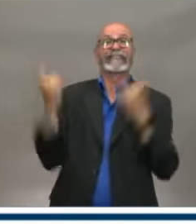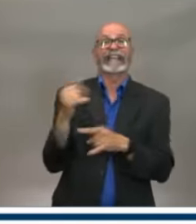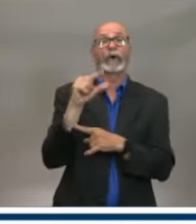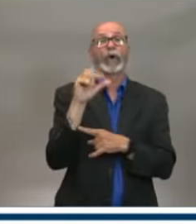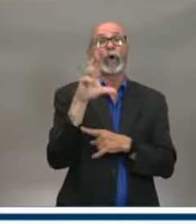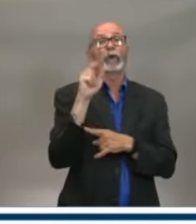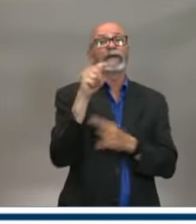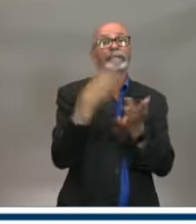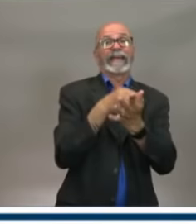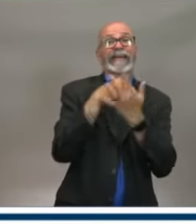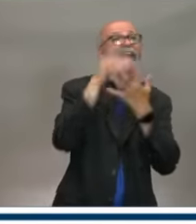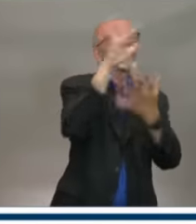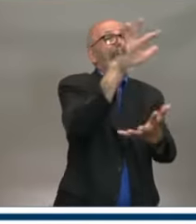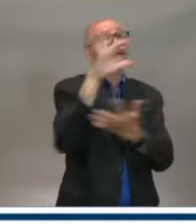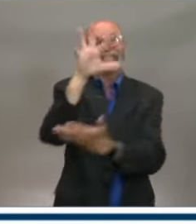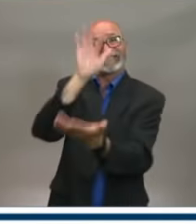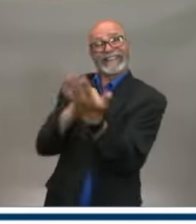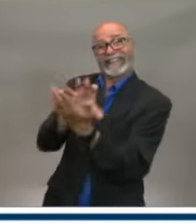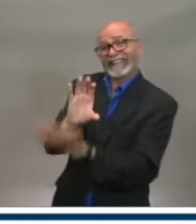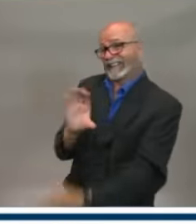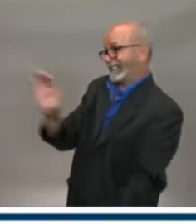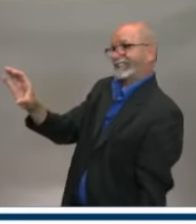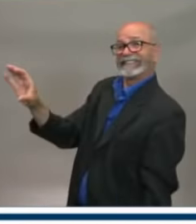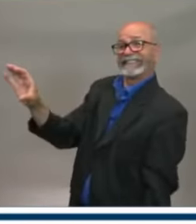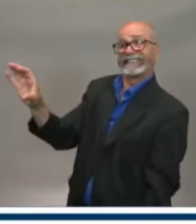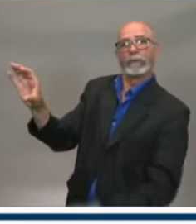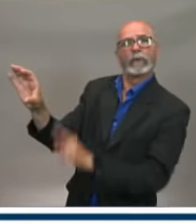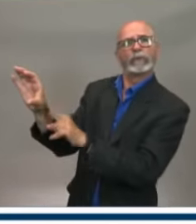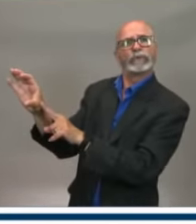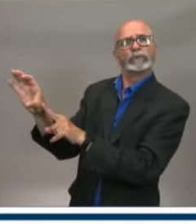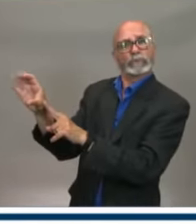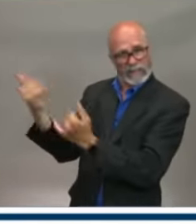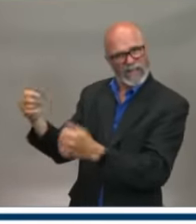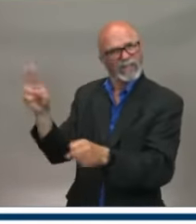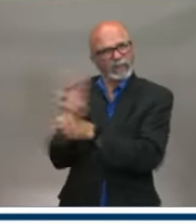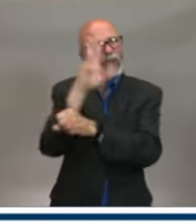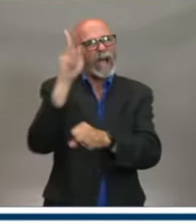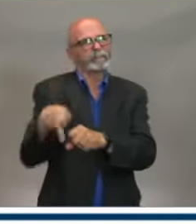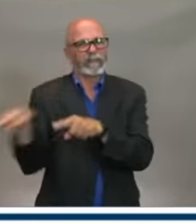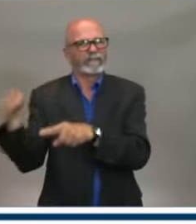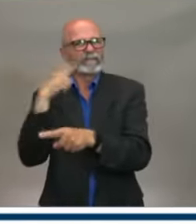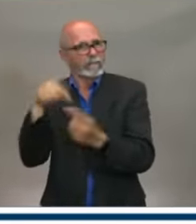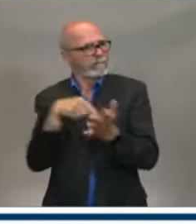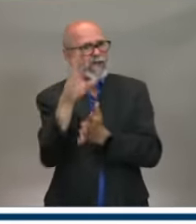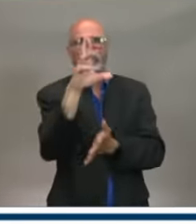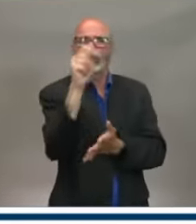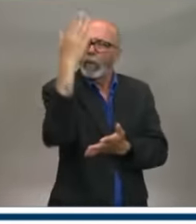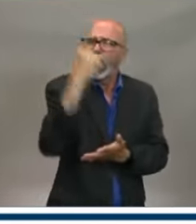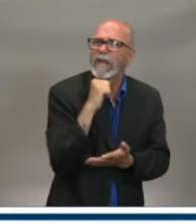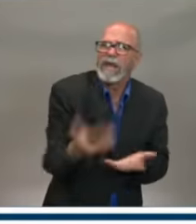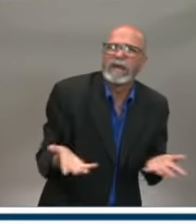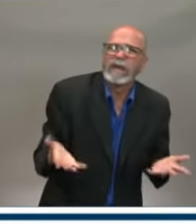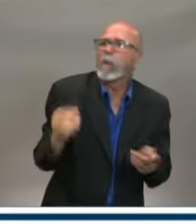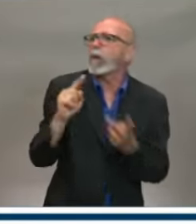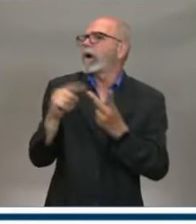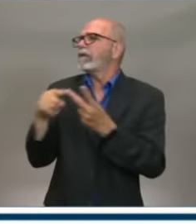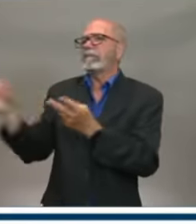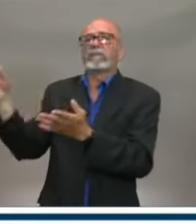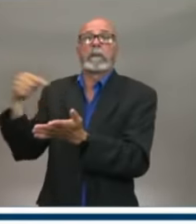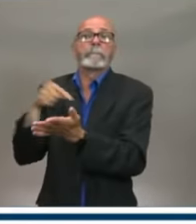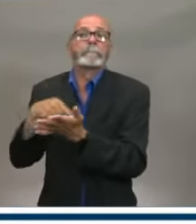business can be used for whatever they choose to use it for as part of the reopening. could be part rent, or it could be buying supplies, or